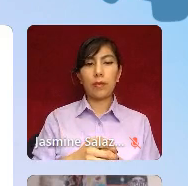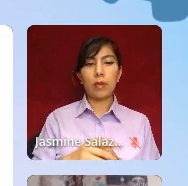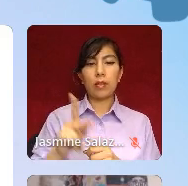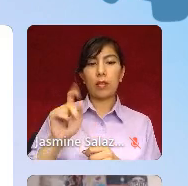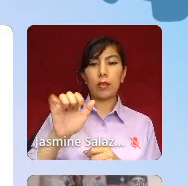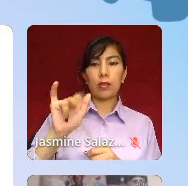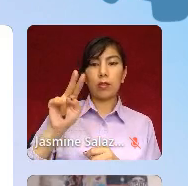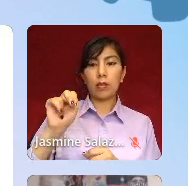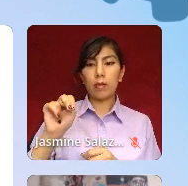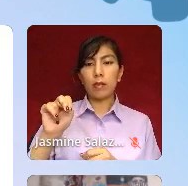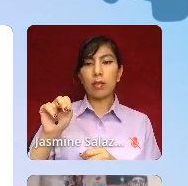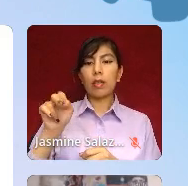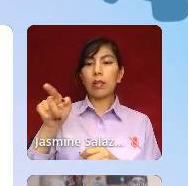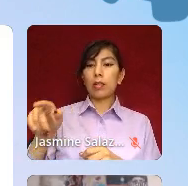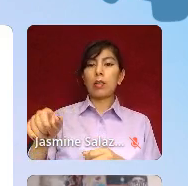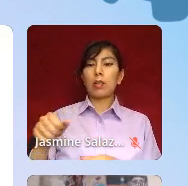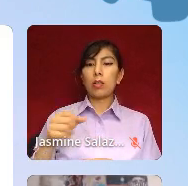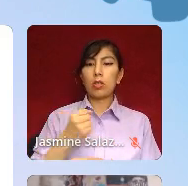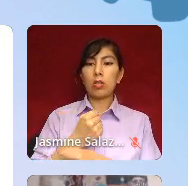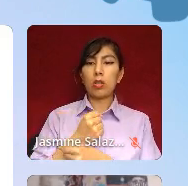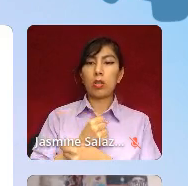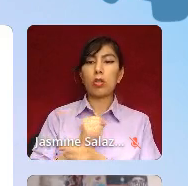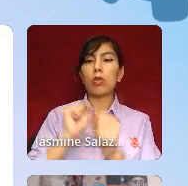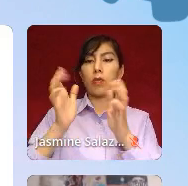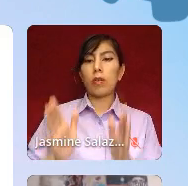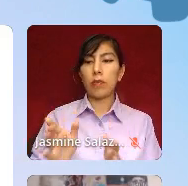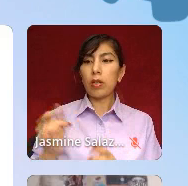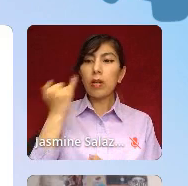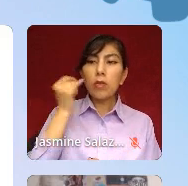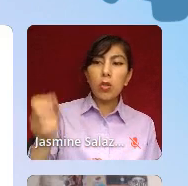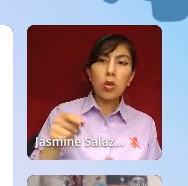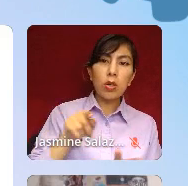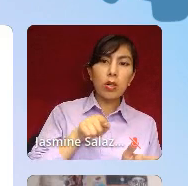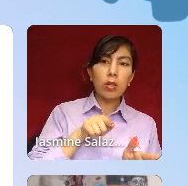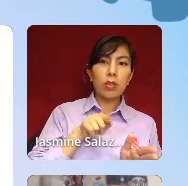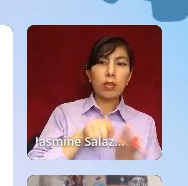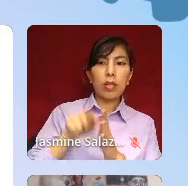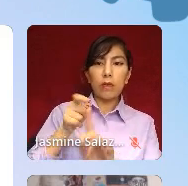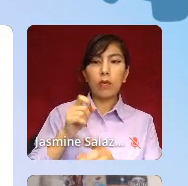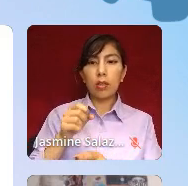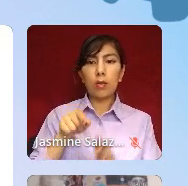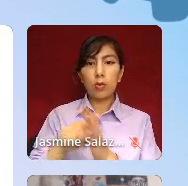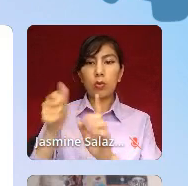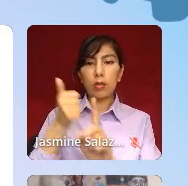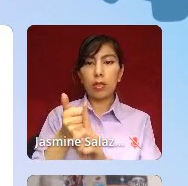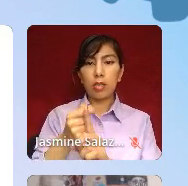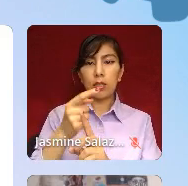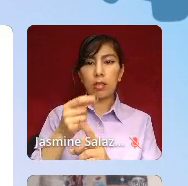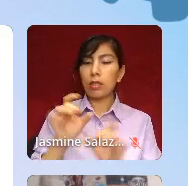a Black suicide attempt survivor, says, We are dying from suicide at an alarming rate and we're not talking about it.